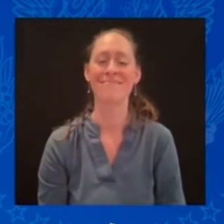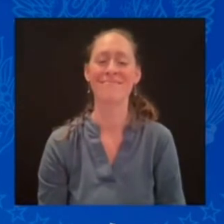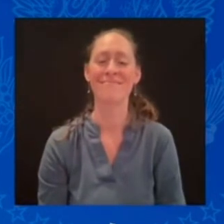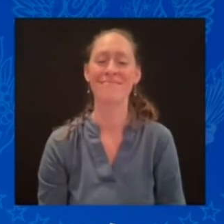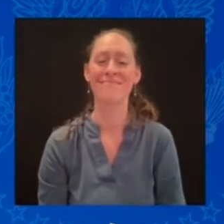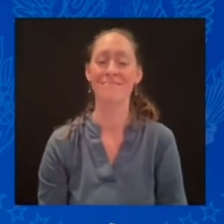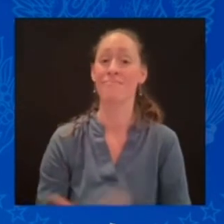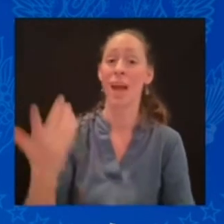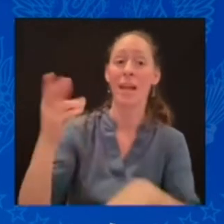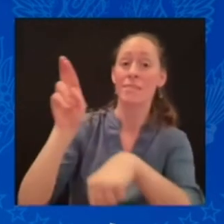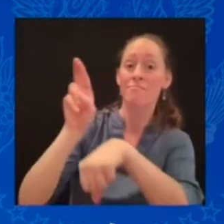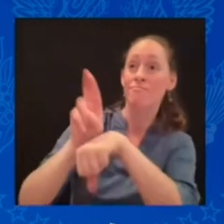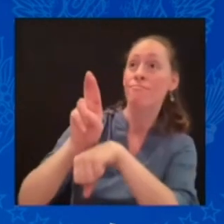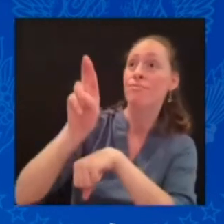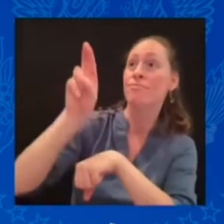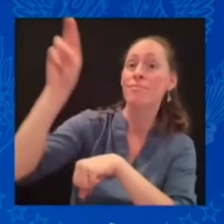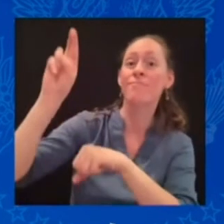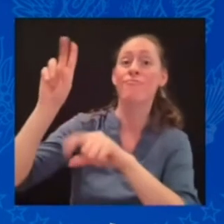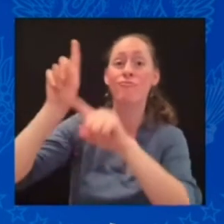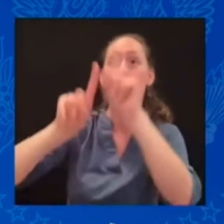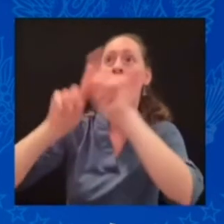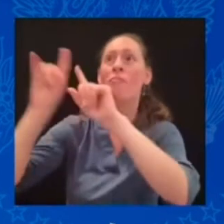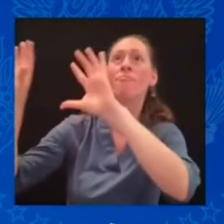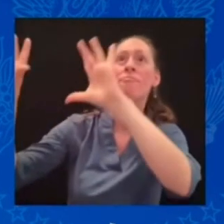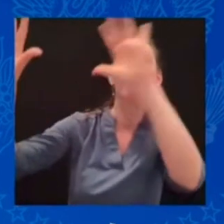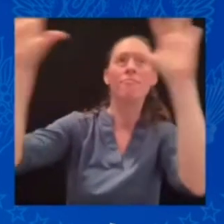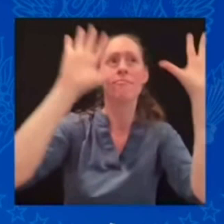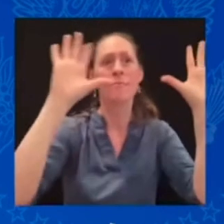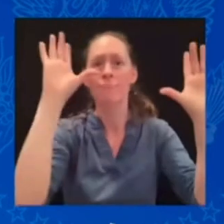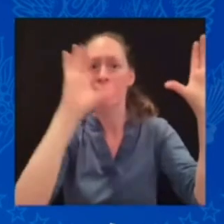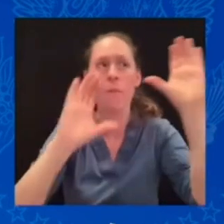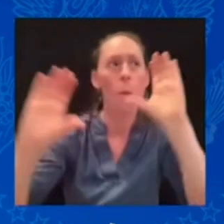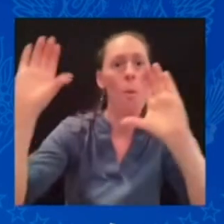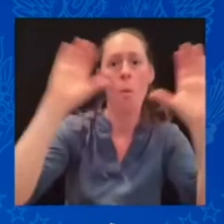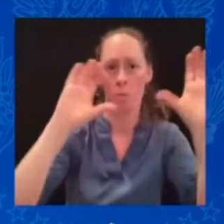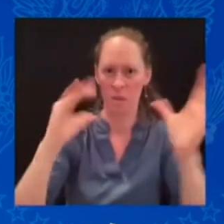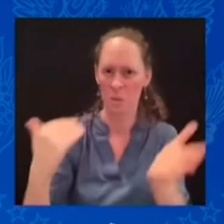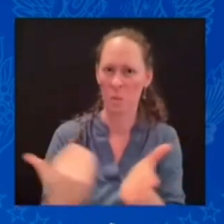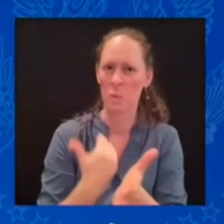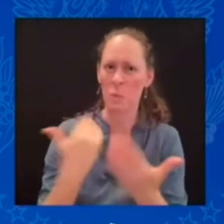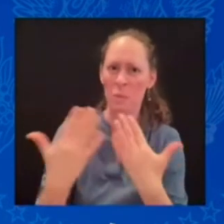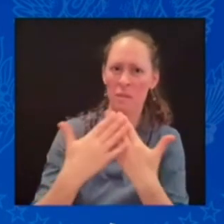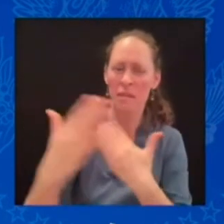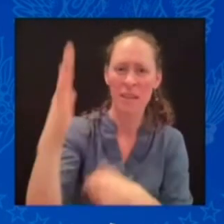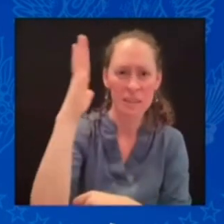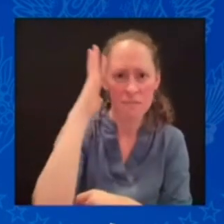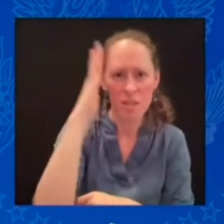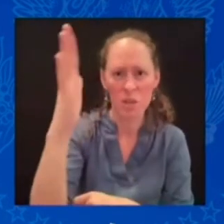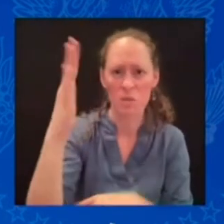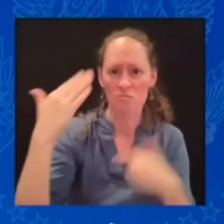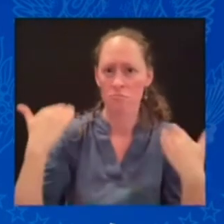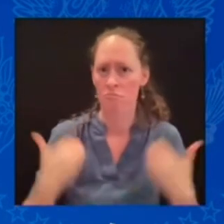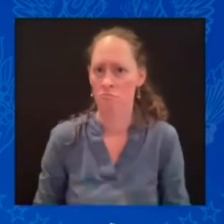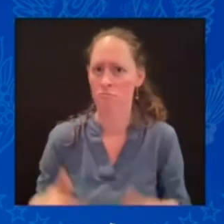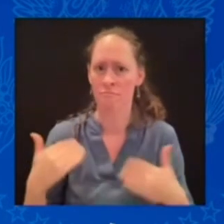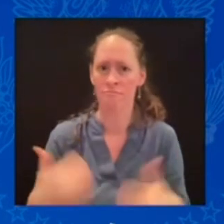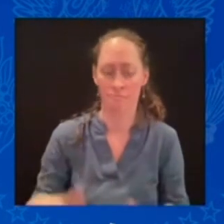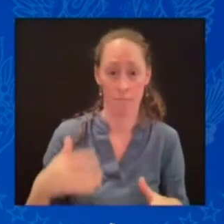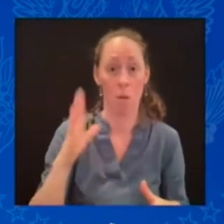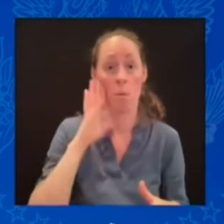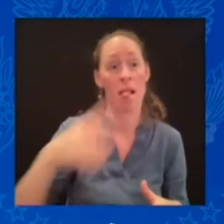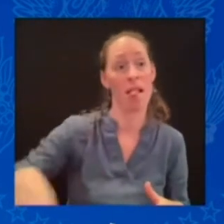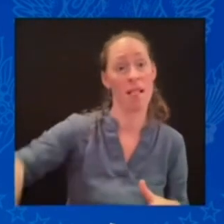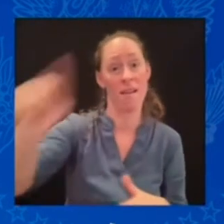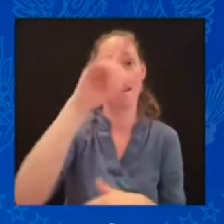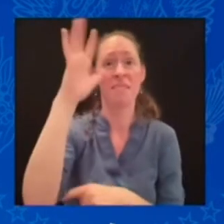leading our way to the future and we have to make sure that it's leading our way in a very